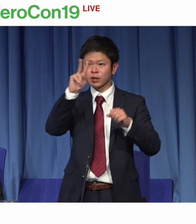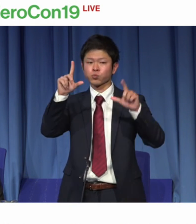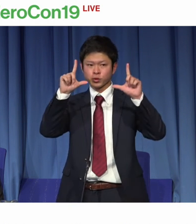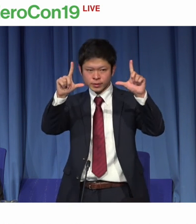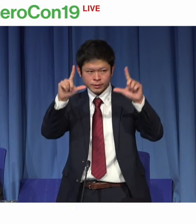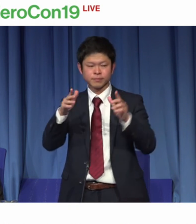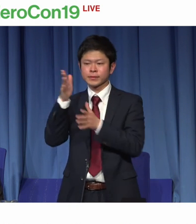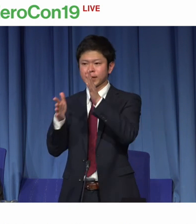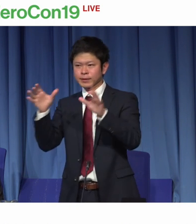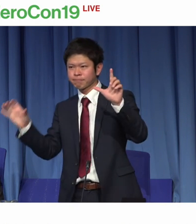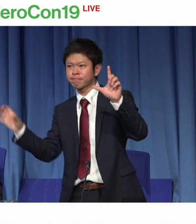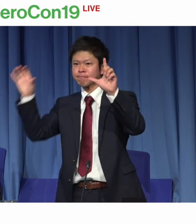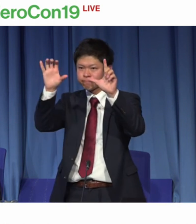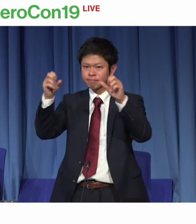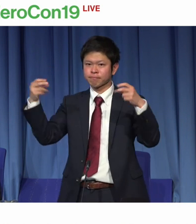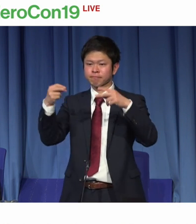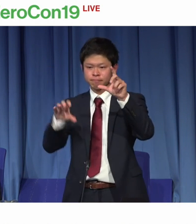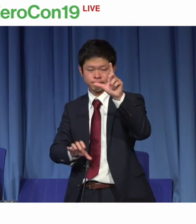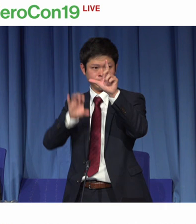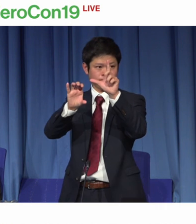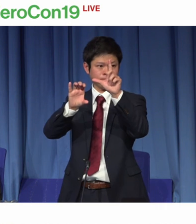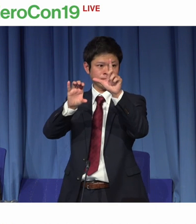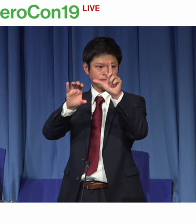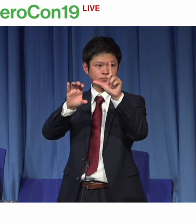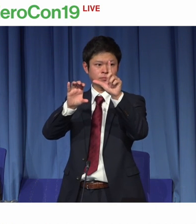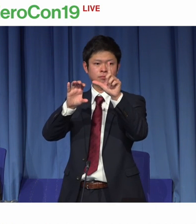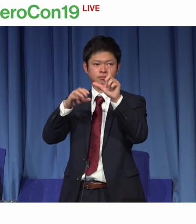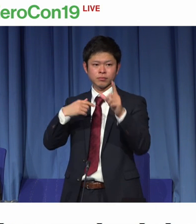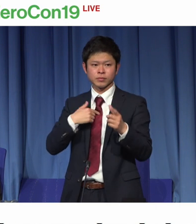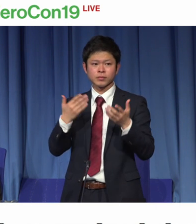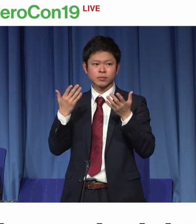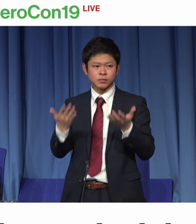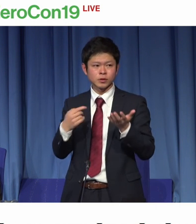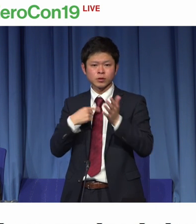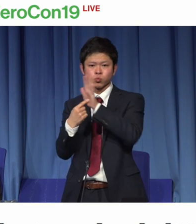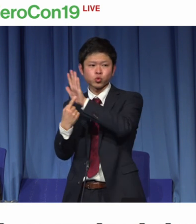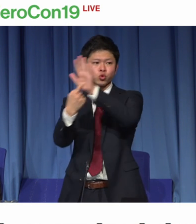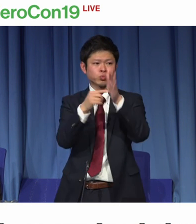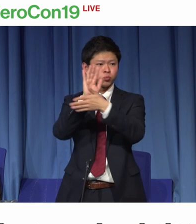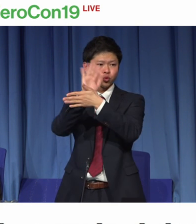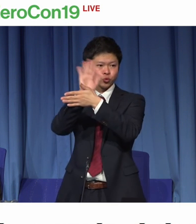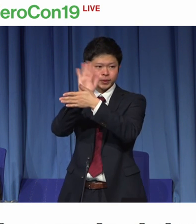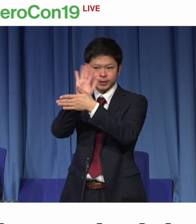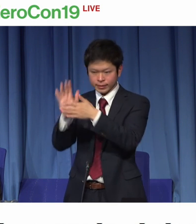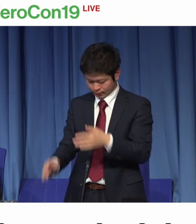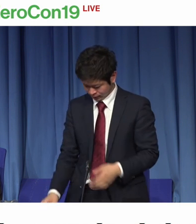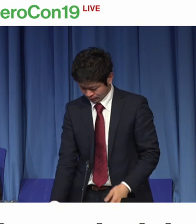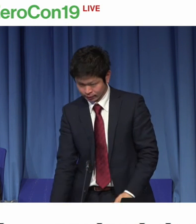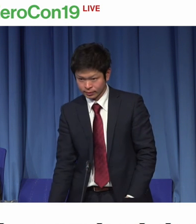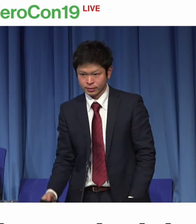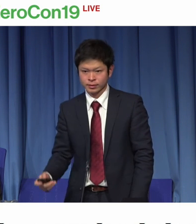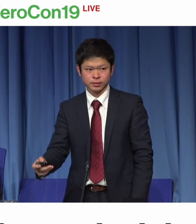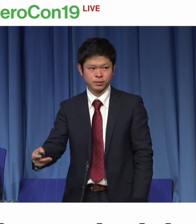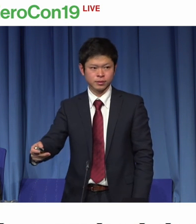This is our product iDragon 4. And if you use this device,